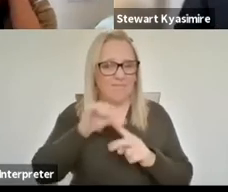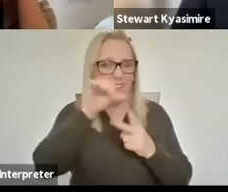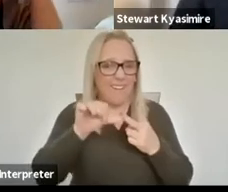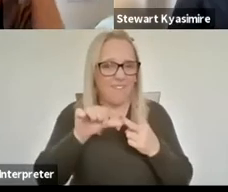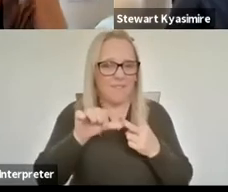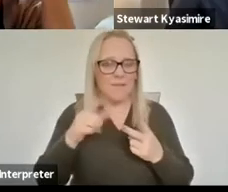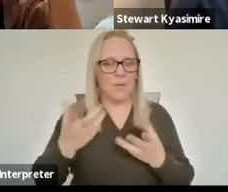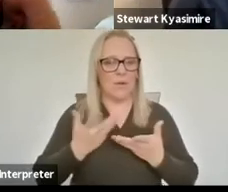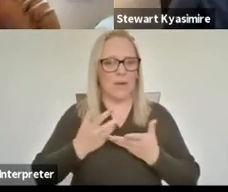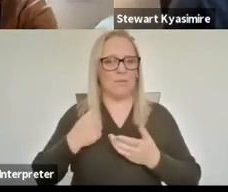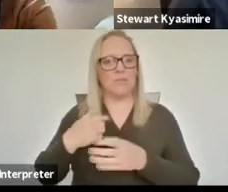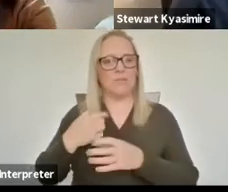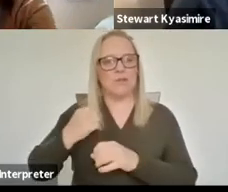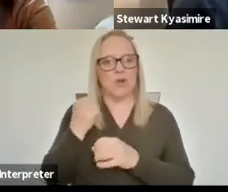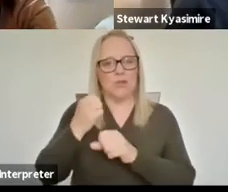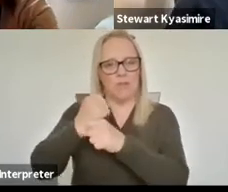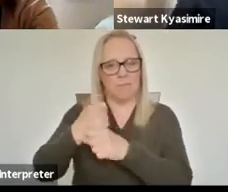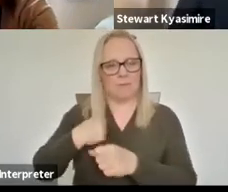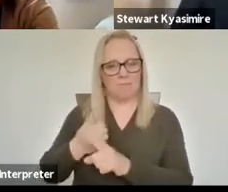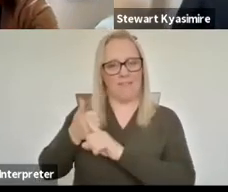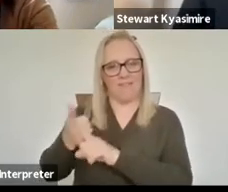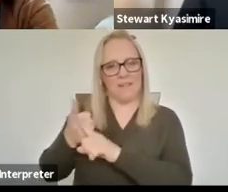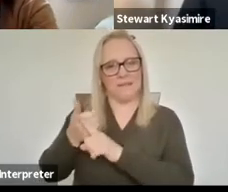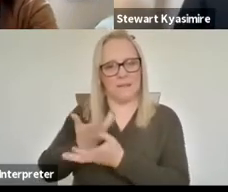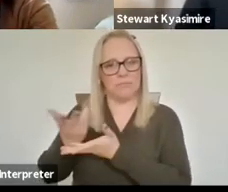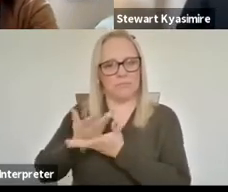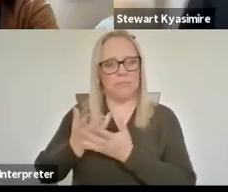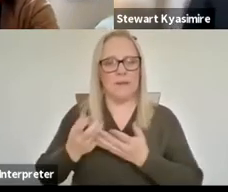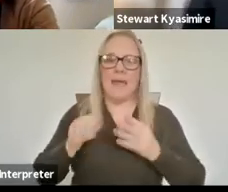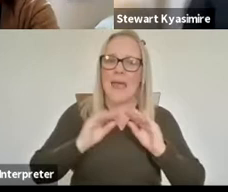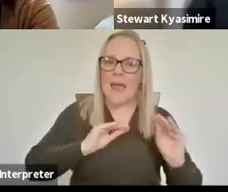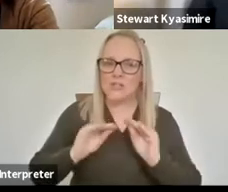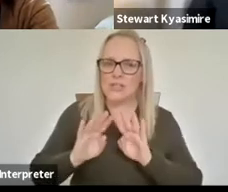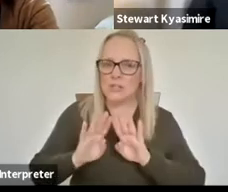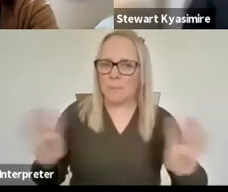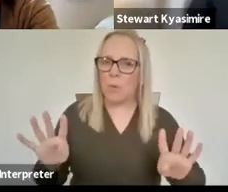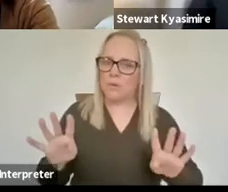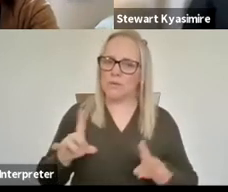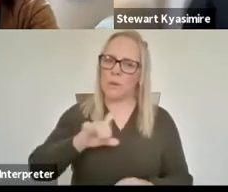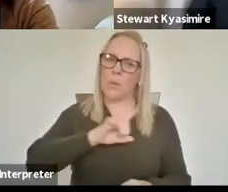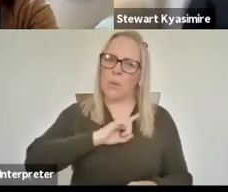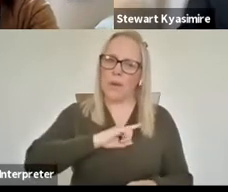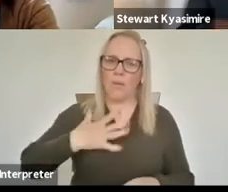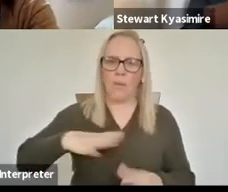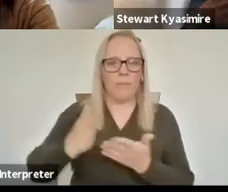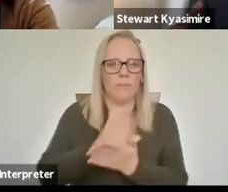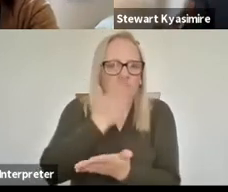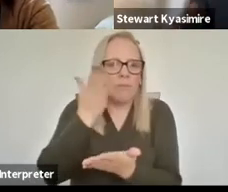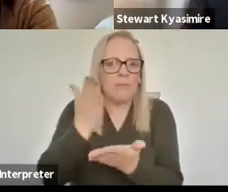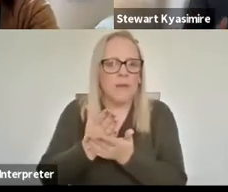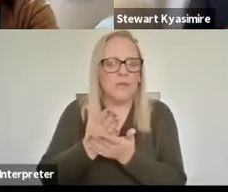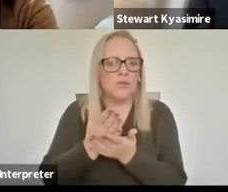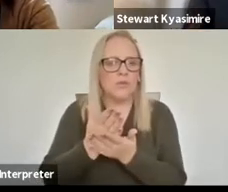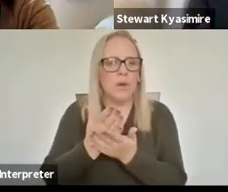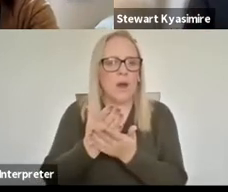for the Scottish government the education board just basically trying to make sure that that black stories